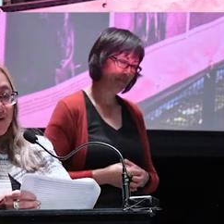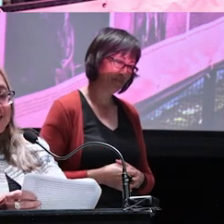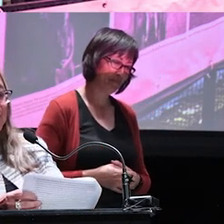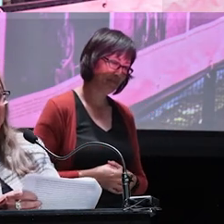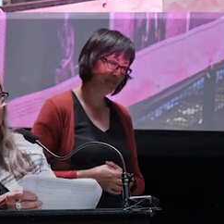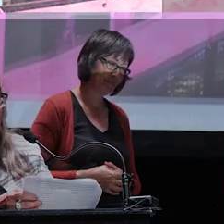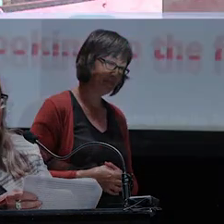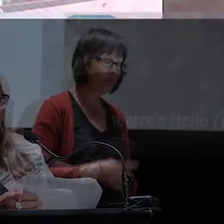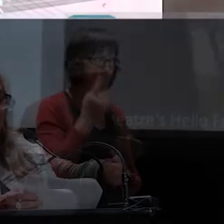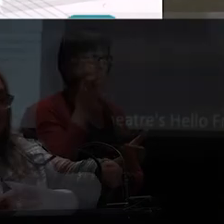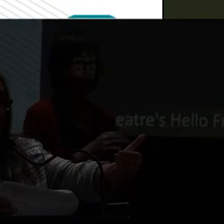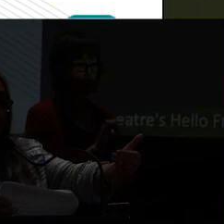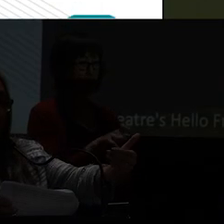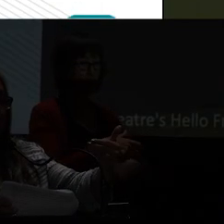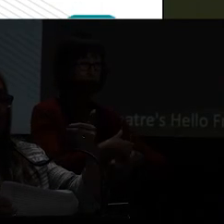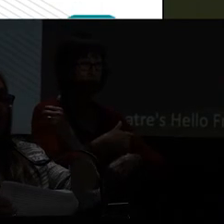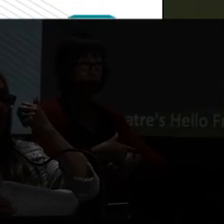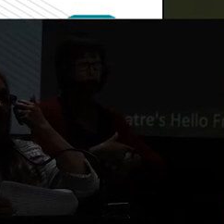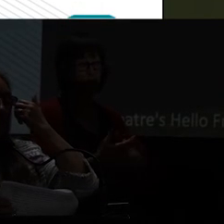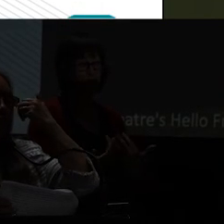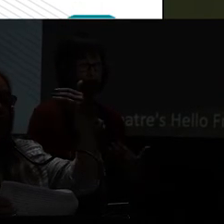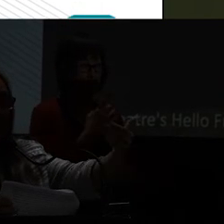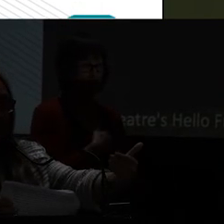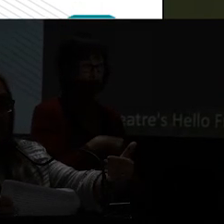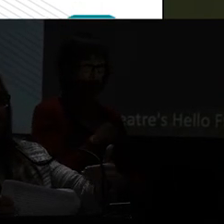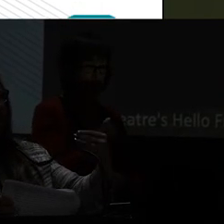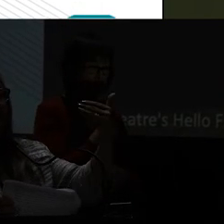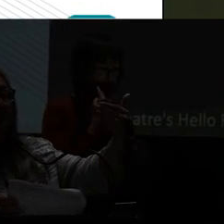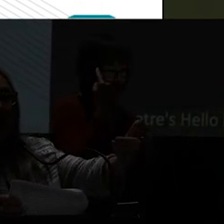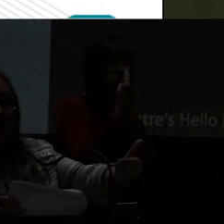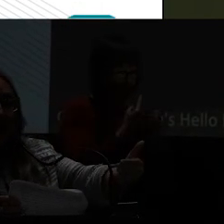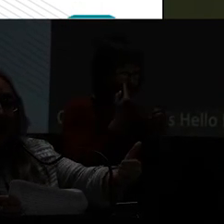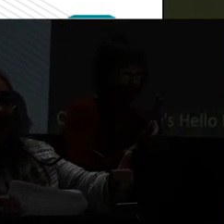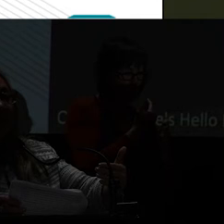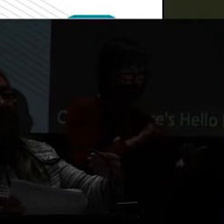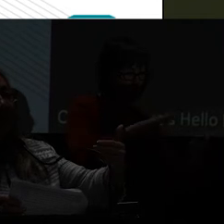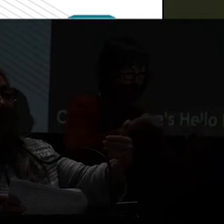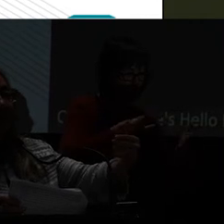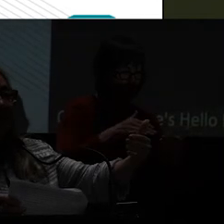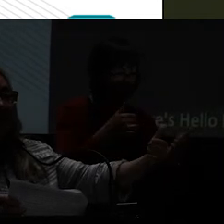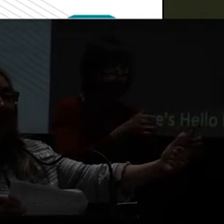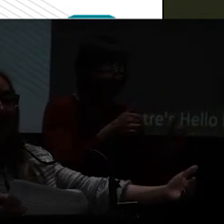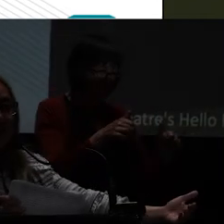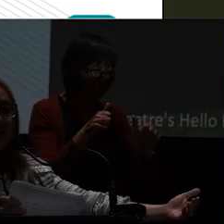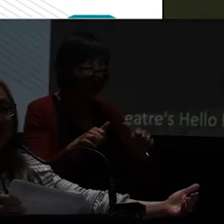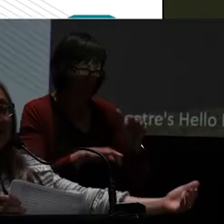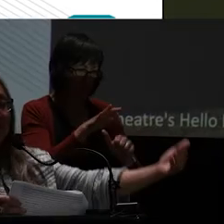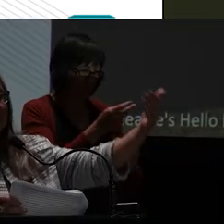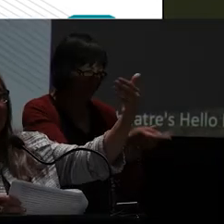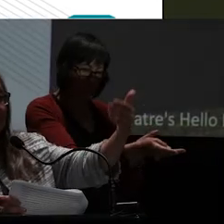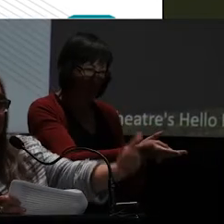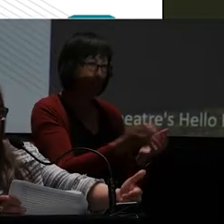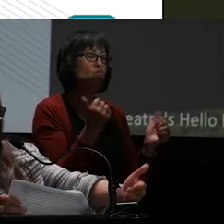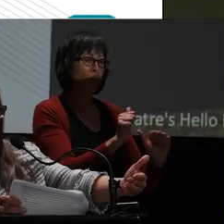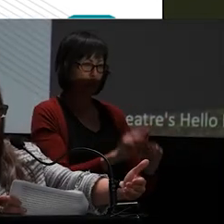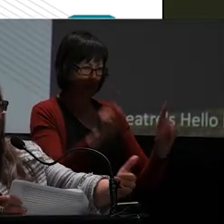going to the future, take time for us to prototype, for us to try, for us to discover it fails, and then